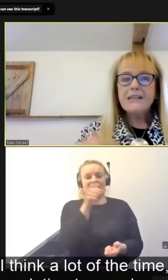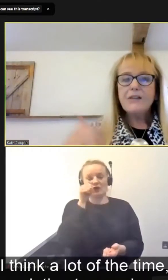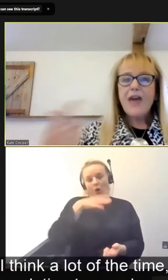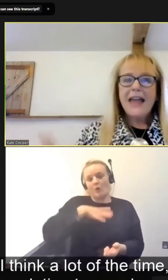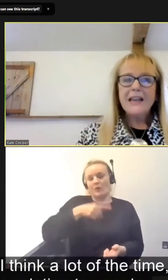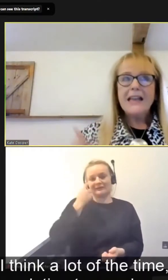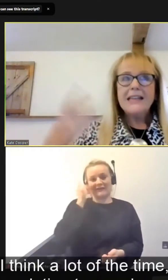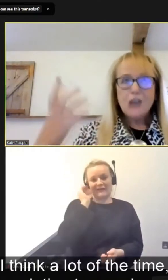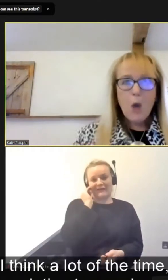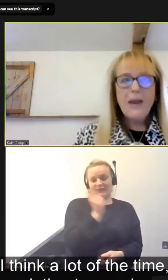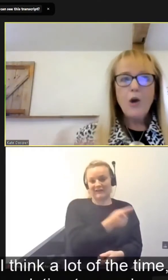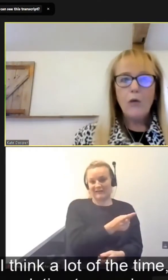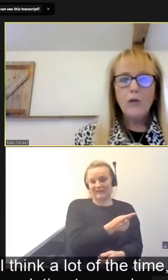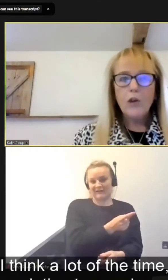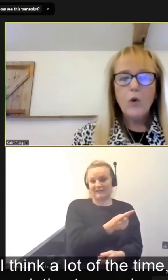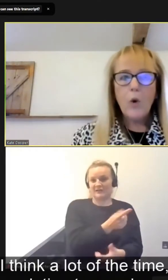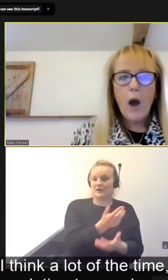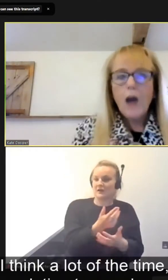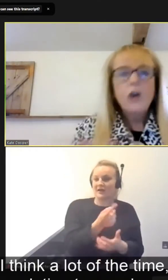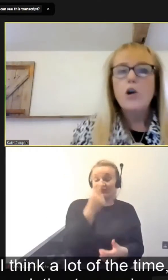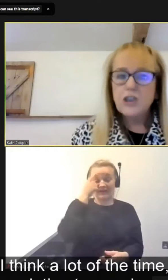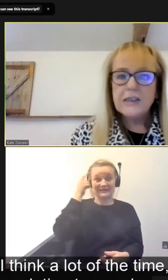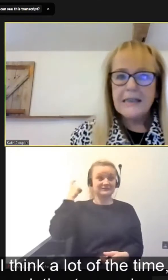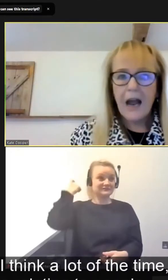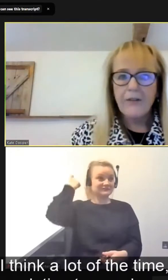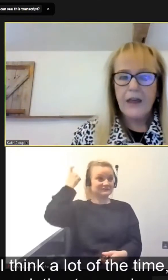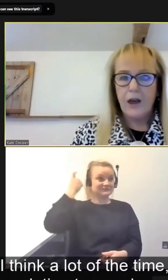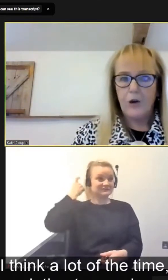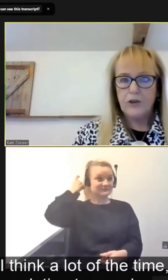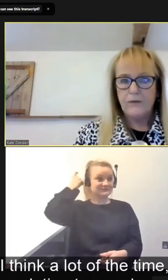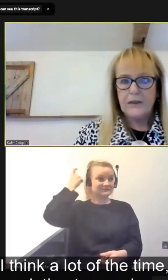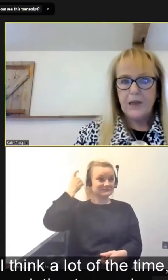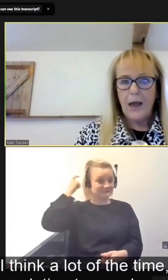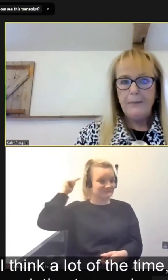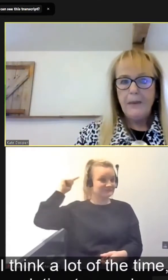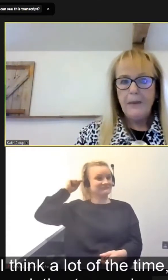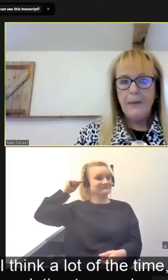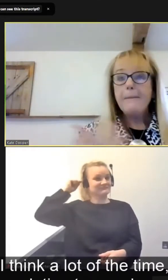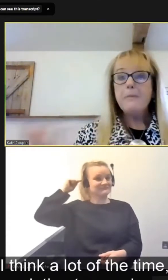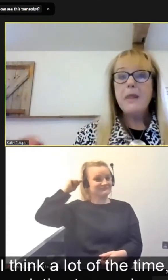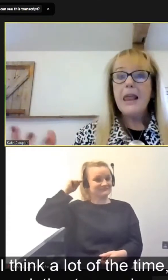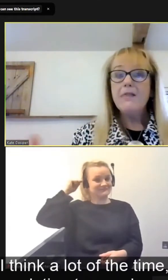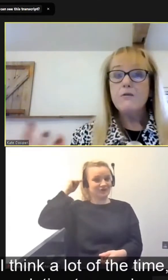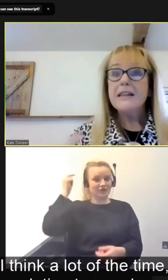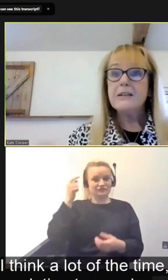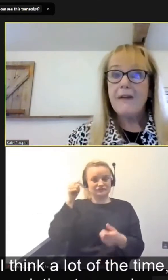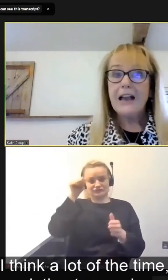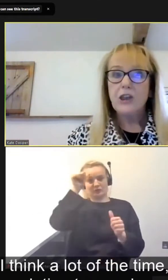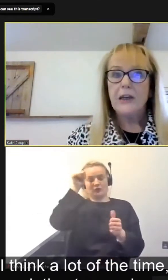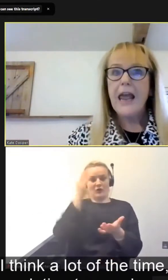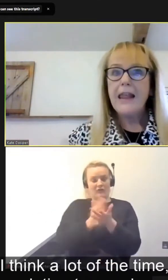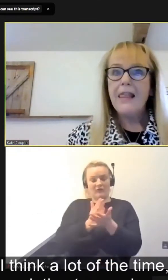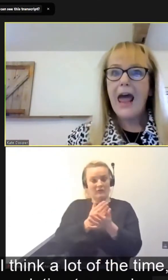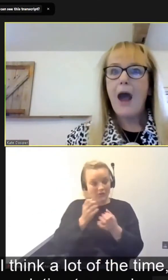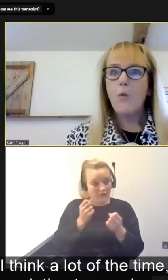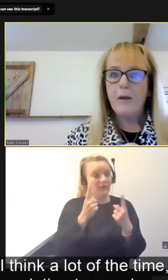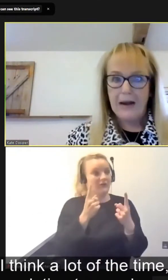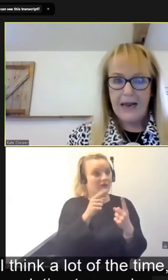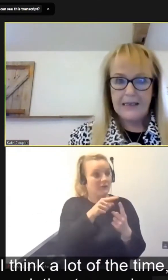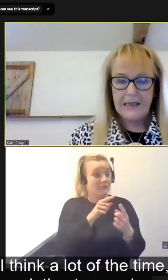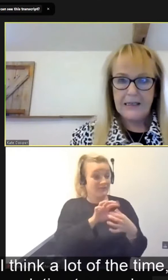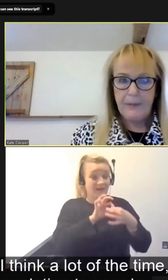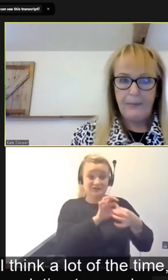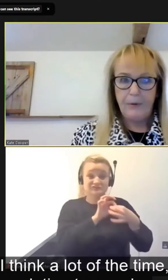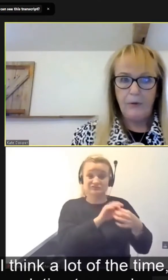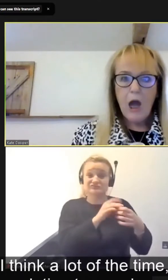And that is going on unconsciously, I think, a lot of the time in the interaction, in that how